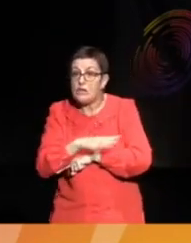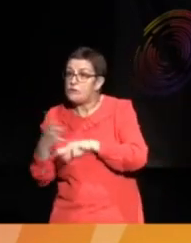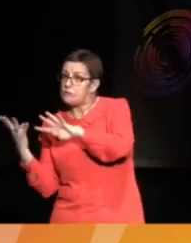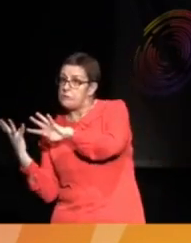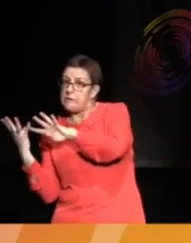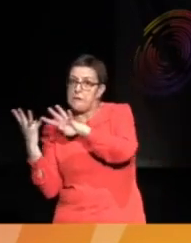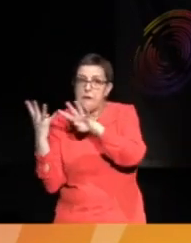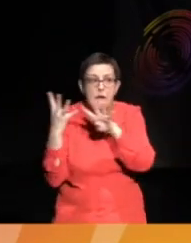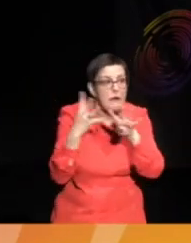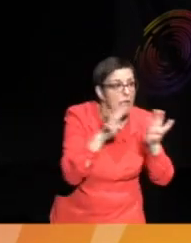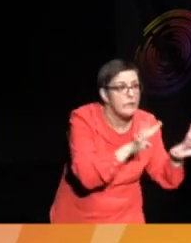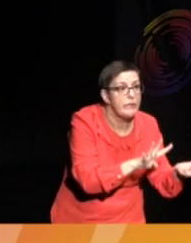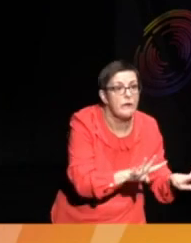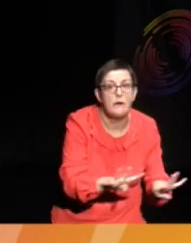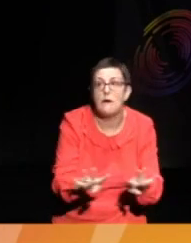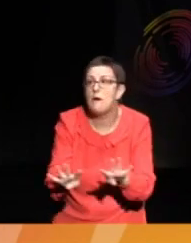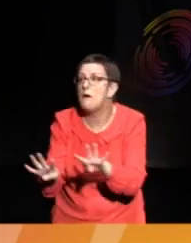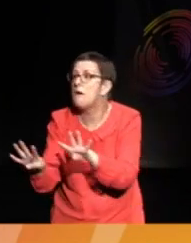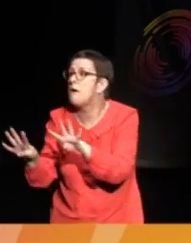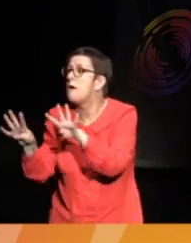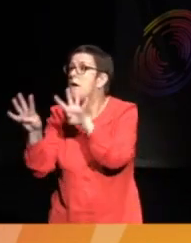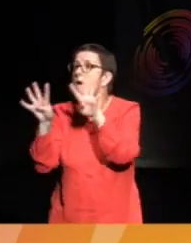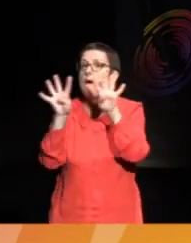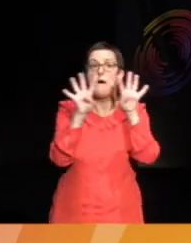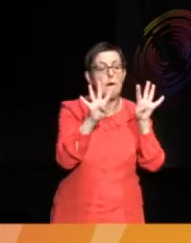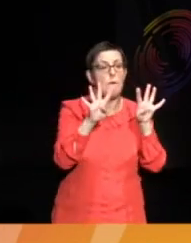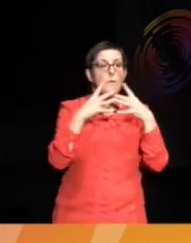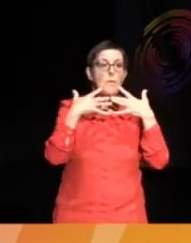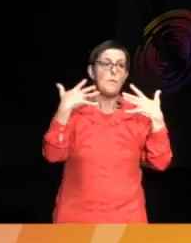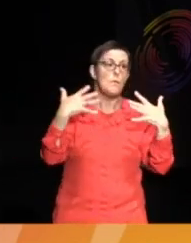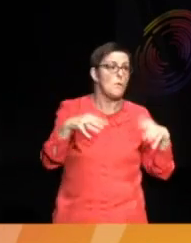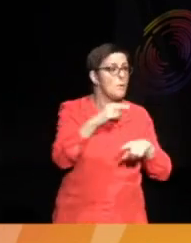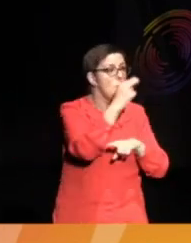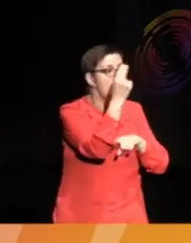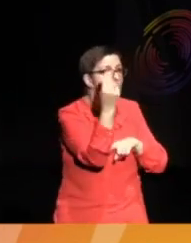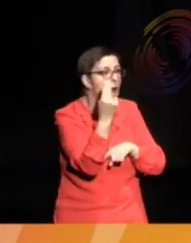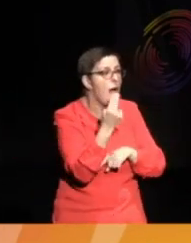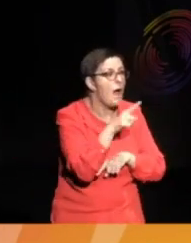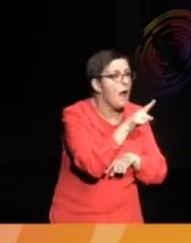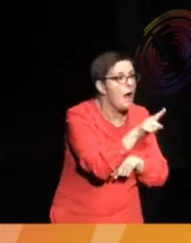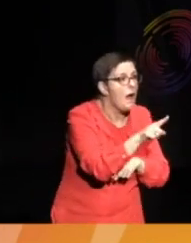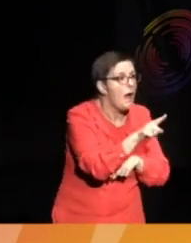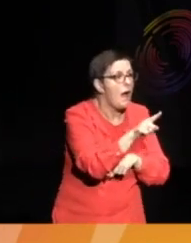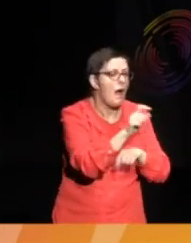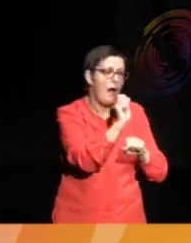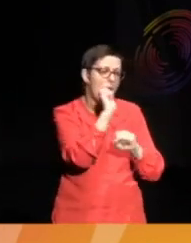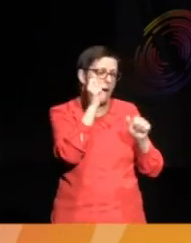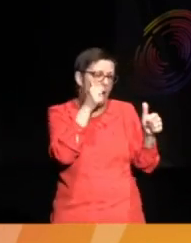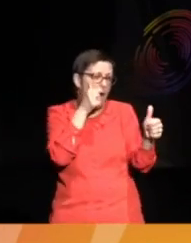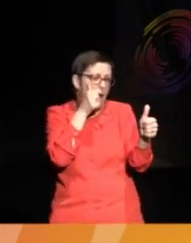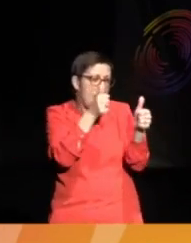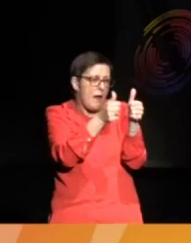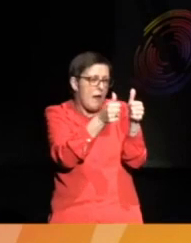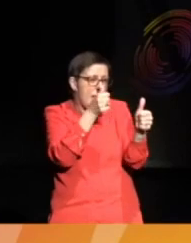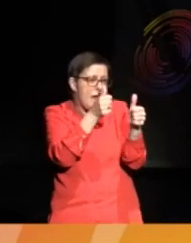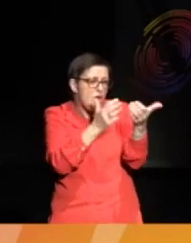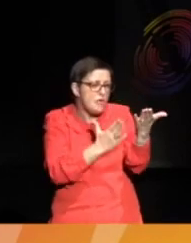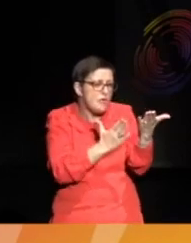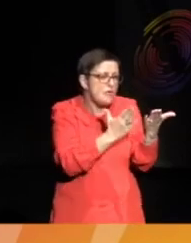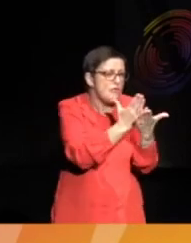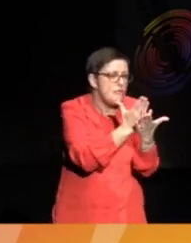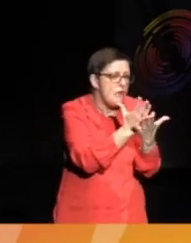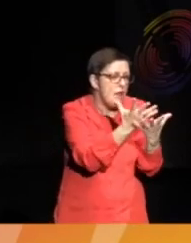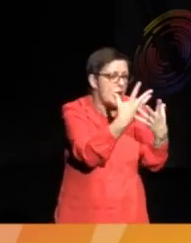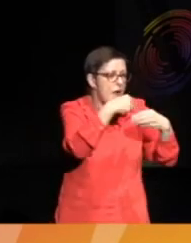crisps, wondered at the magnificence of the artist's eye. How the real art is in the swing